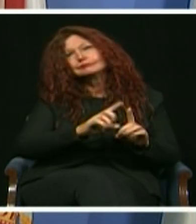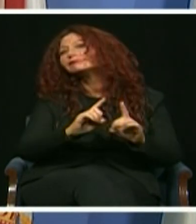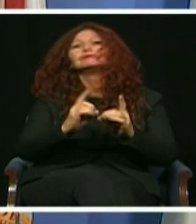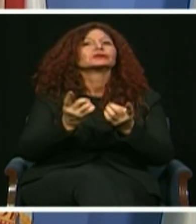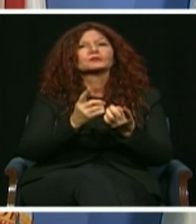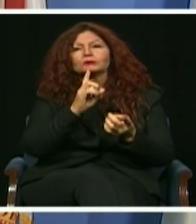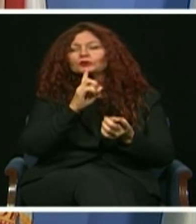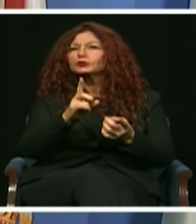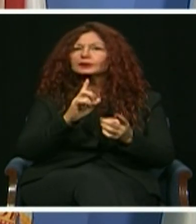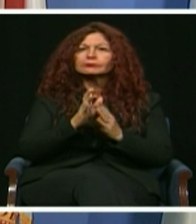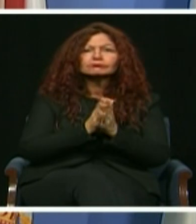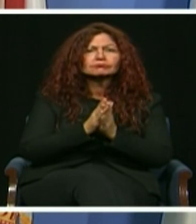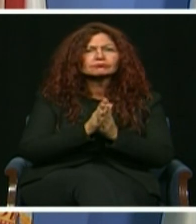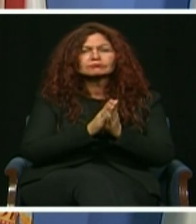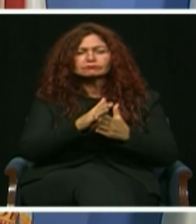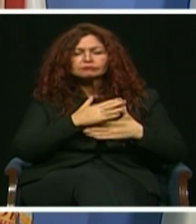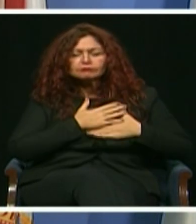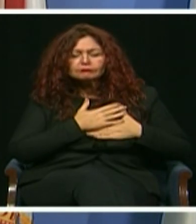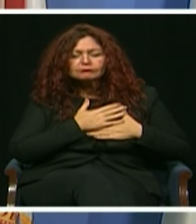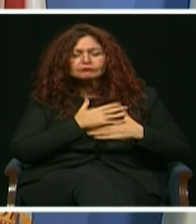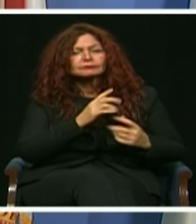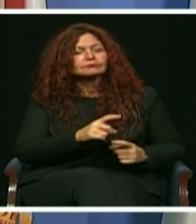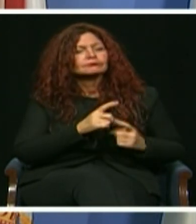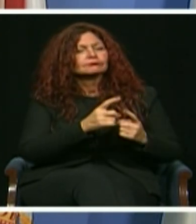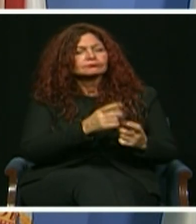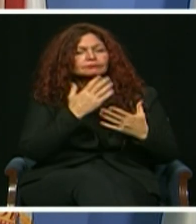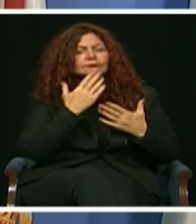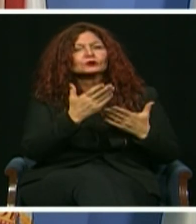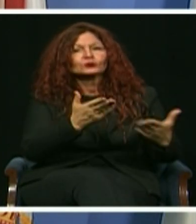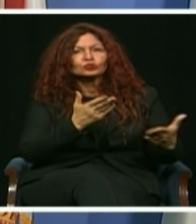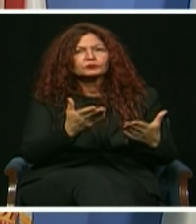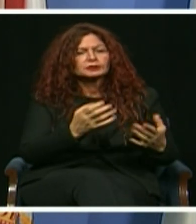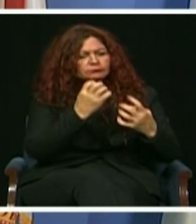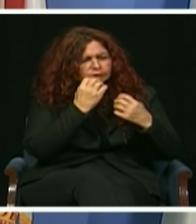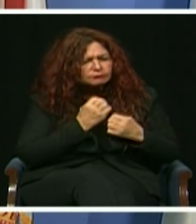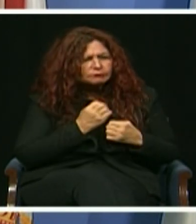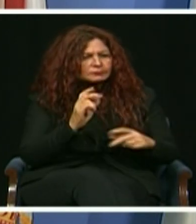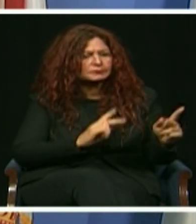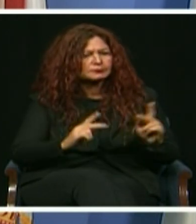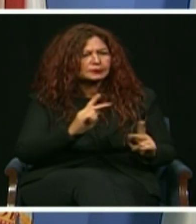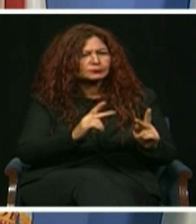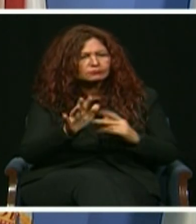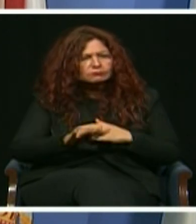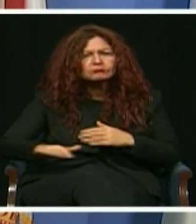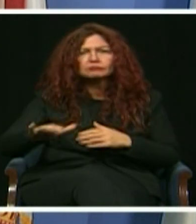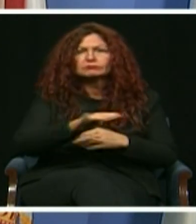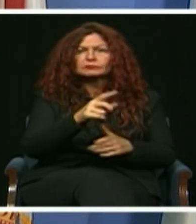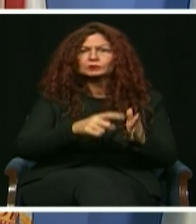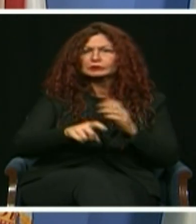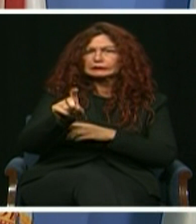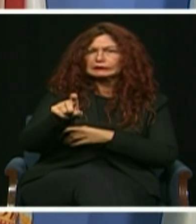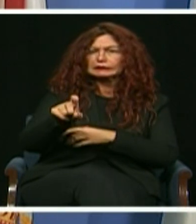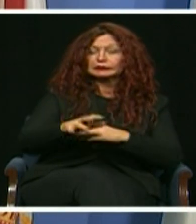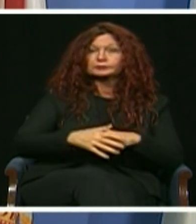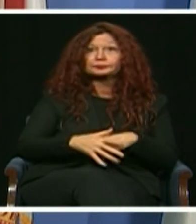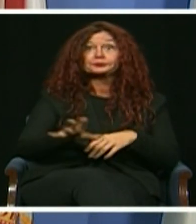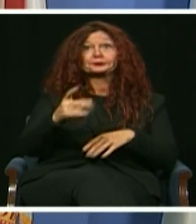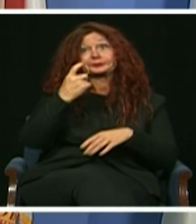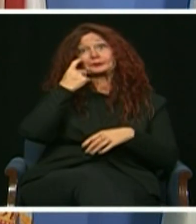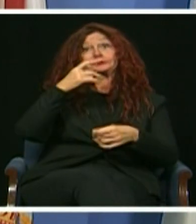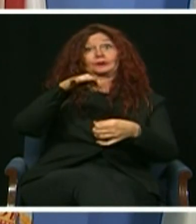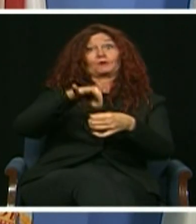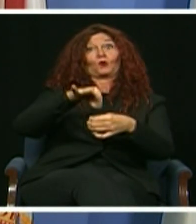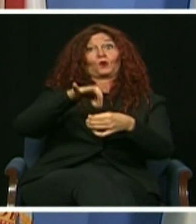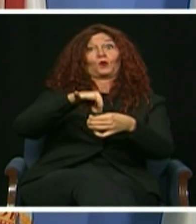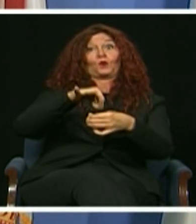compassionate services that recognize our community's needs during this new normal. Christina White and the Elections Department sent out a